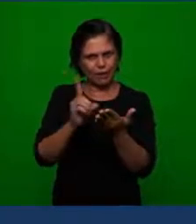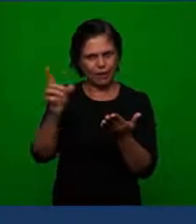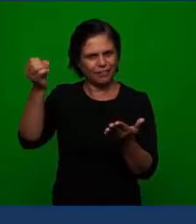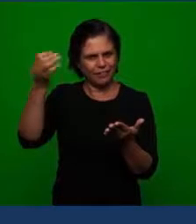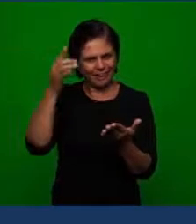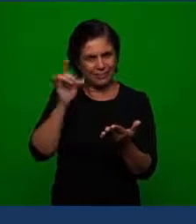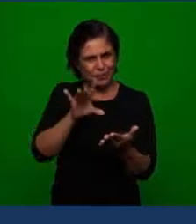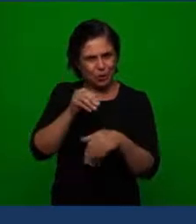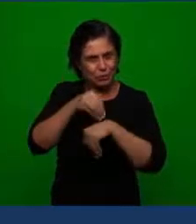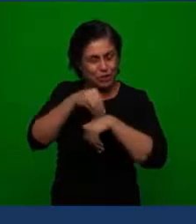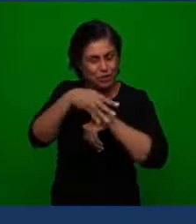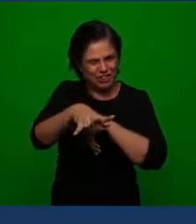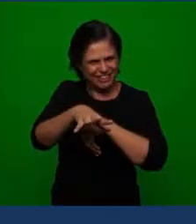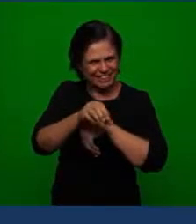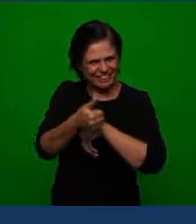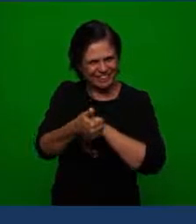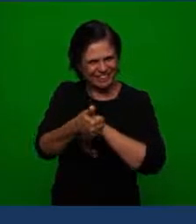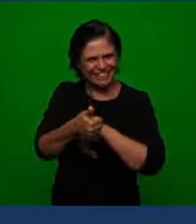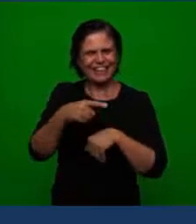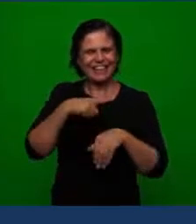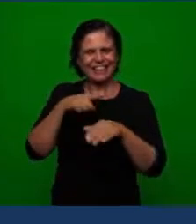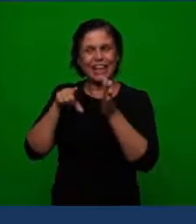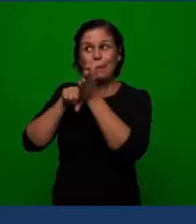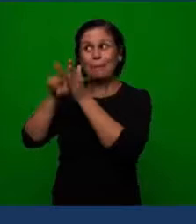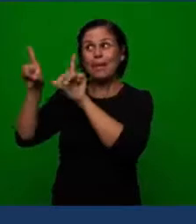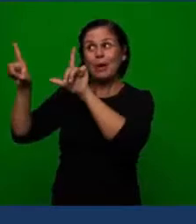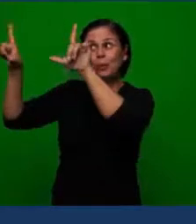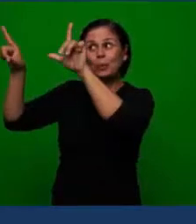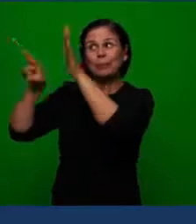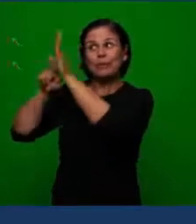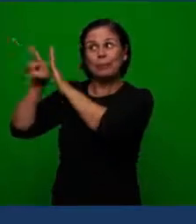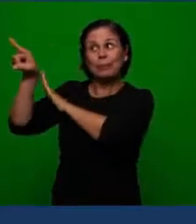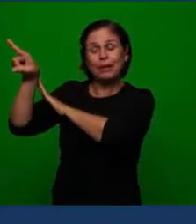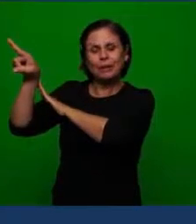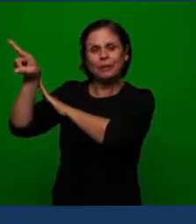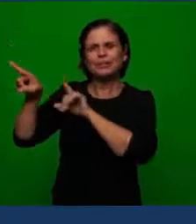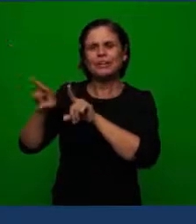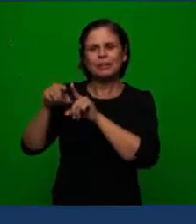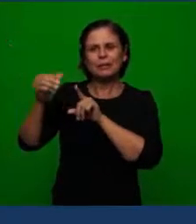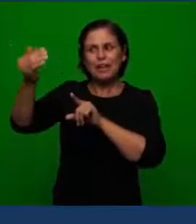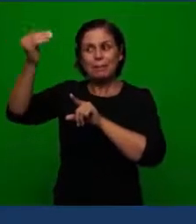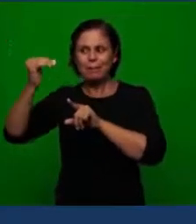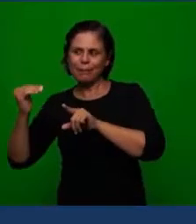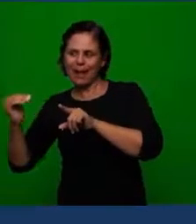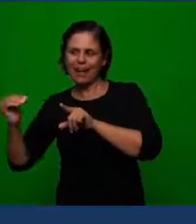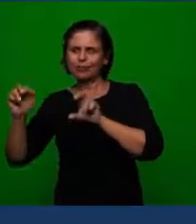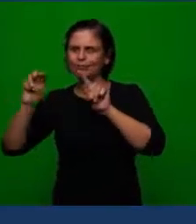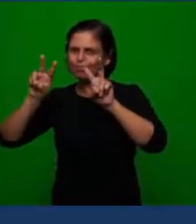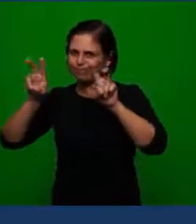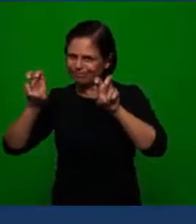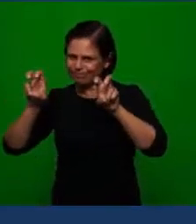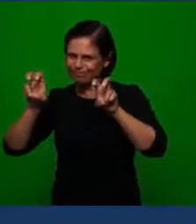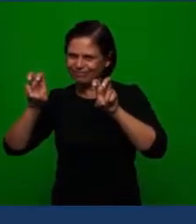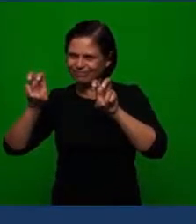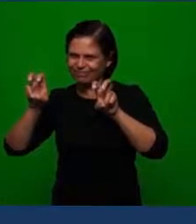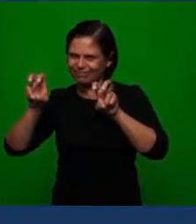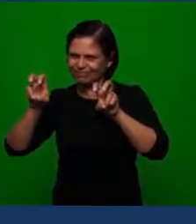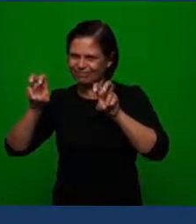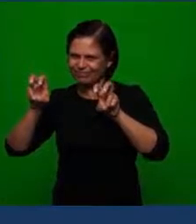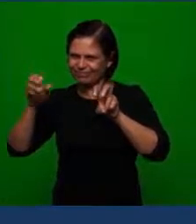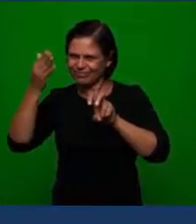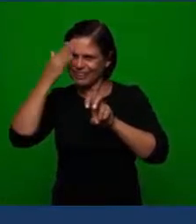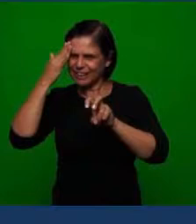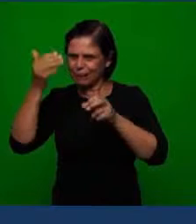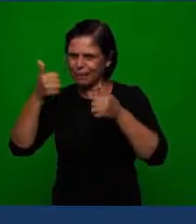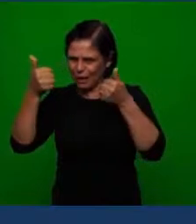word just a little tip so the word here the questions here so there is information